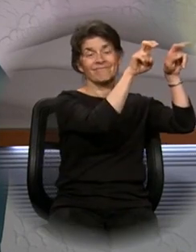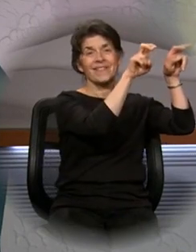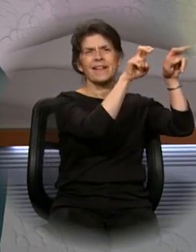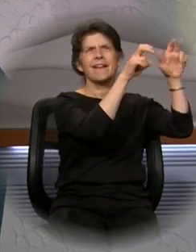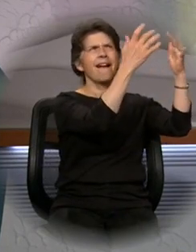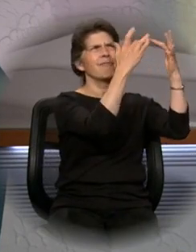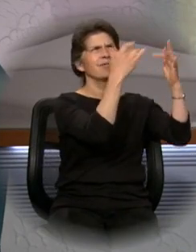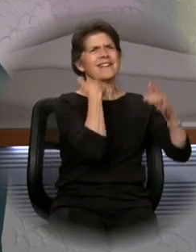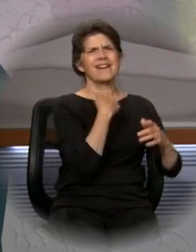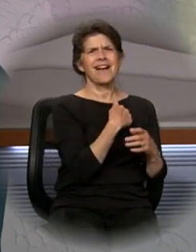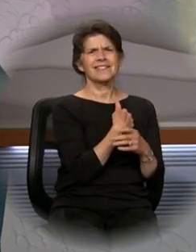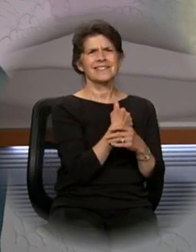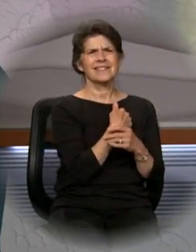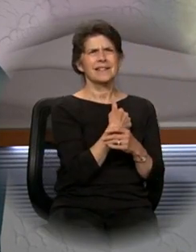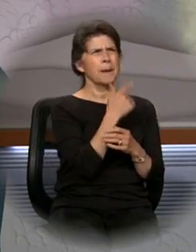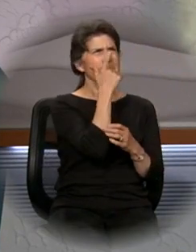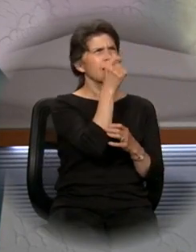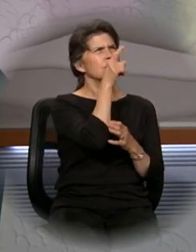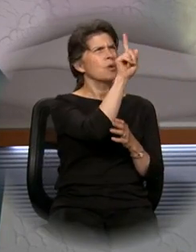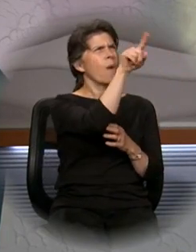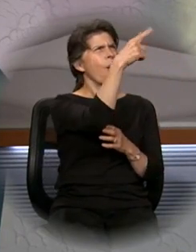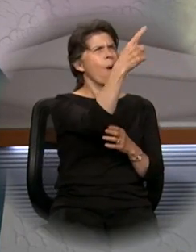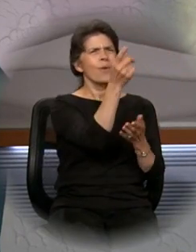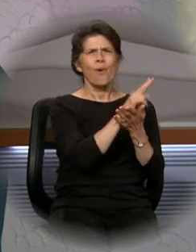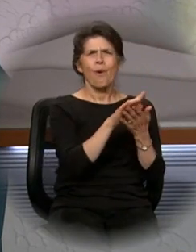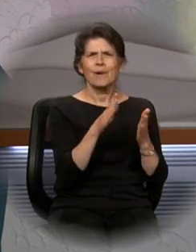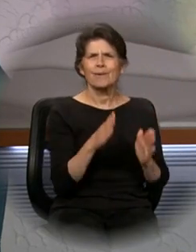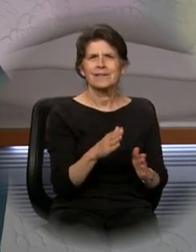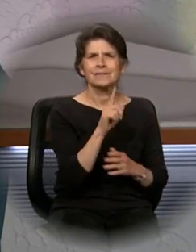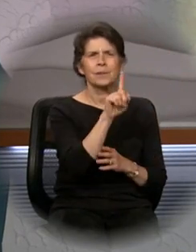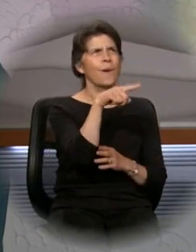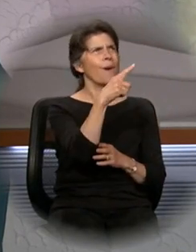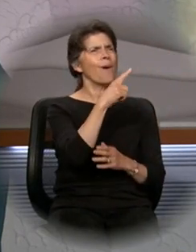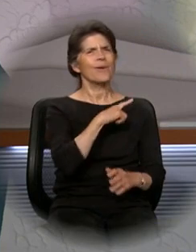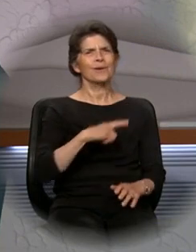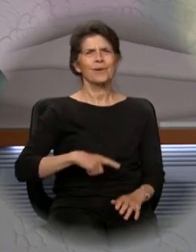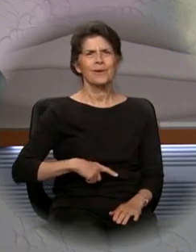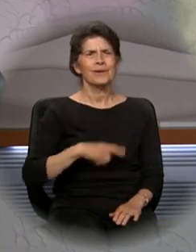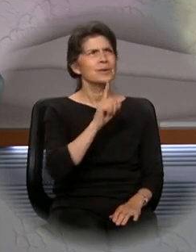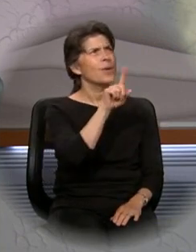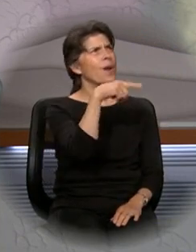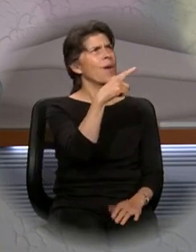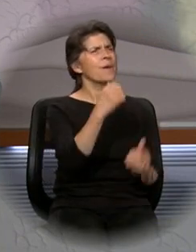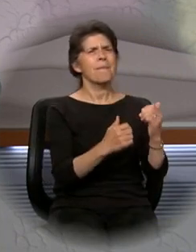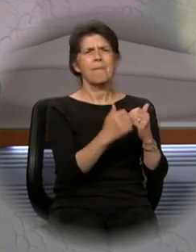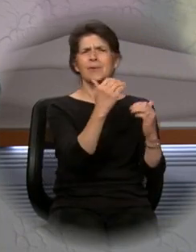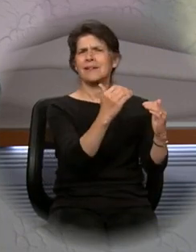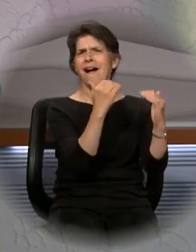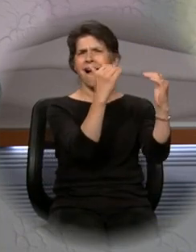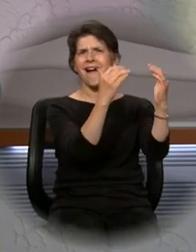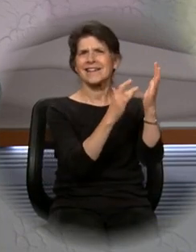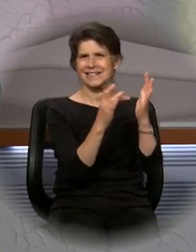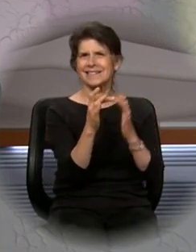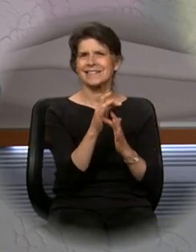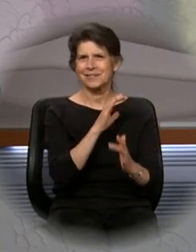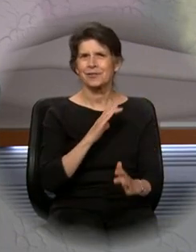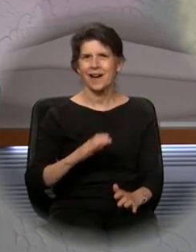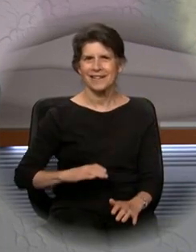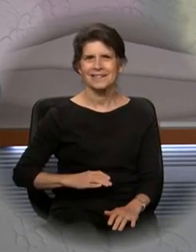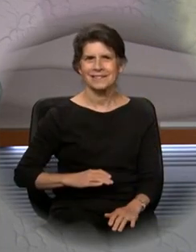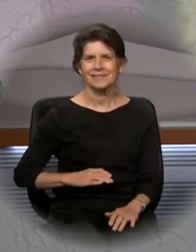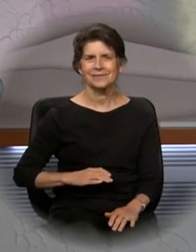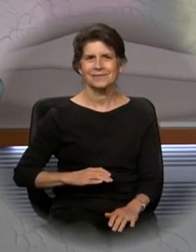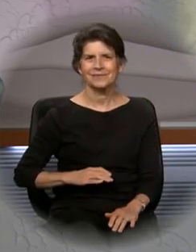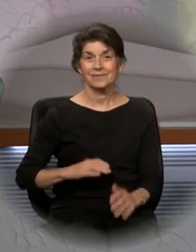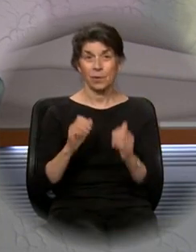Have mercy on us. For you alone are the Holy One. You alone are the Lord. You alone are the Most High. Jesus